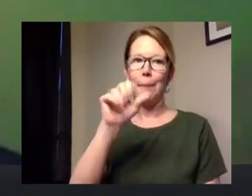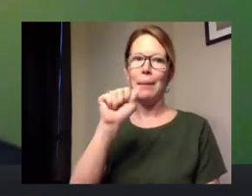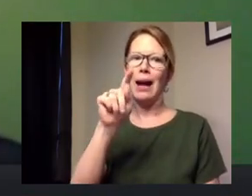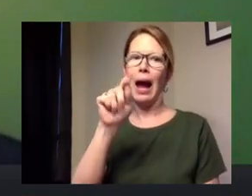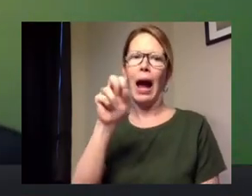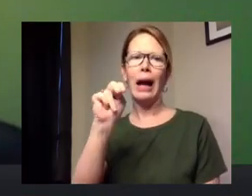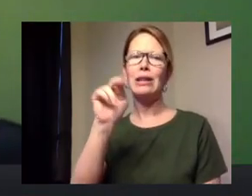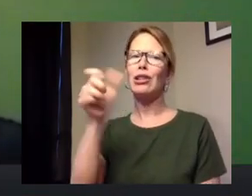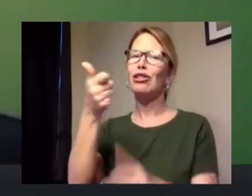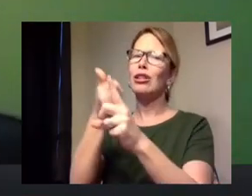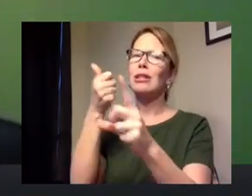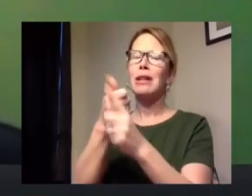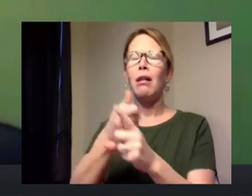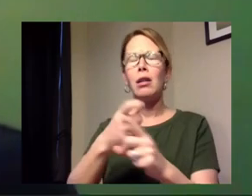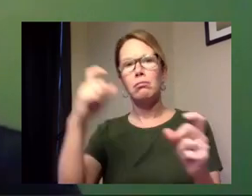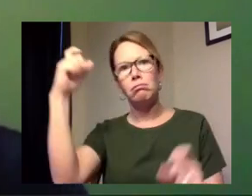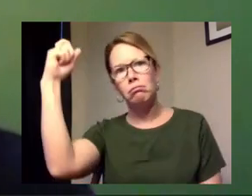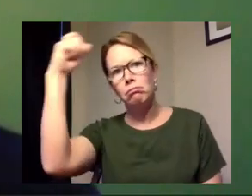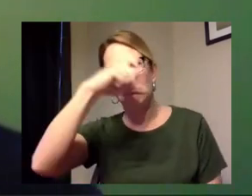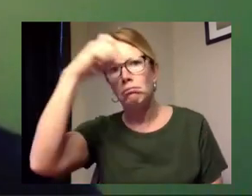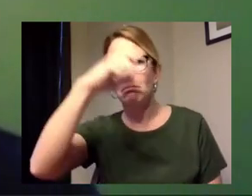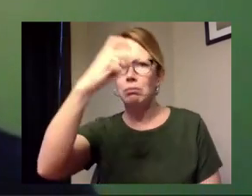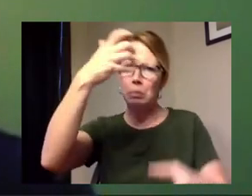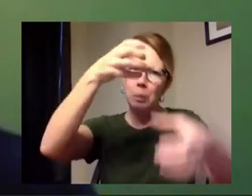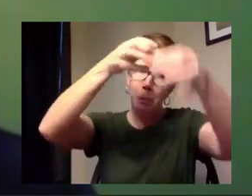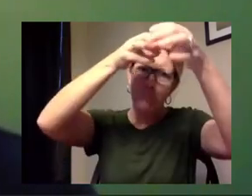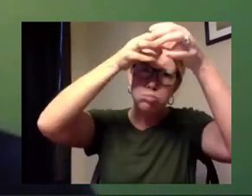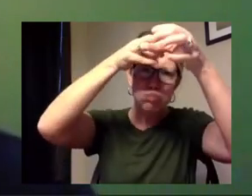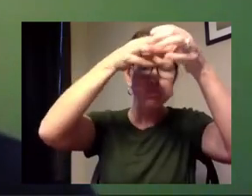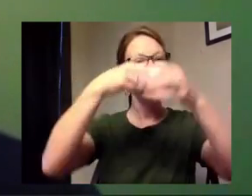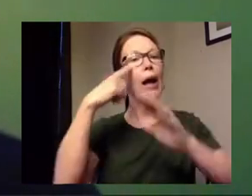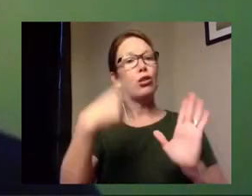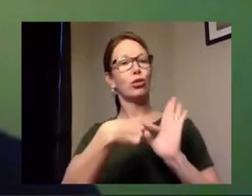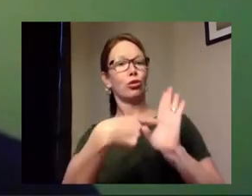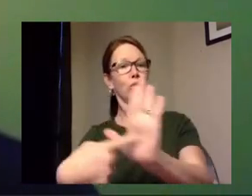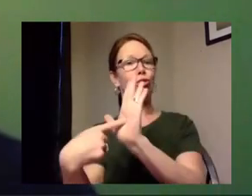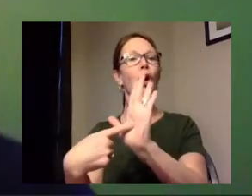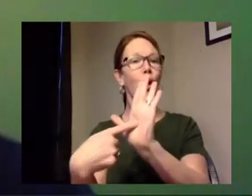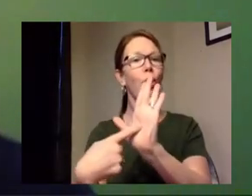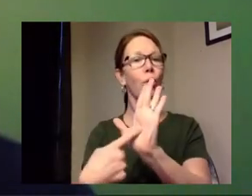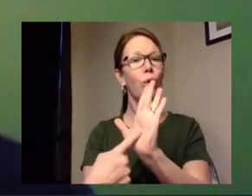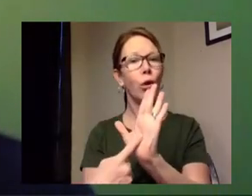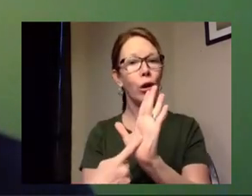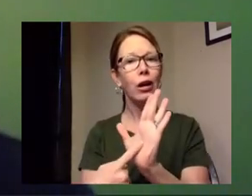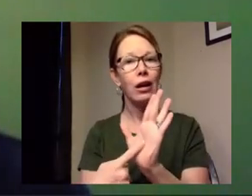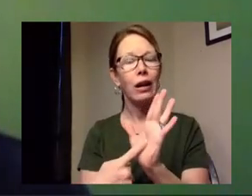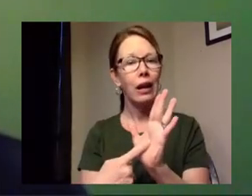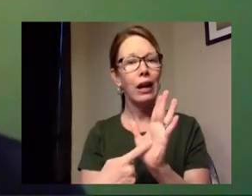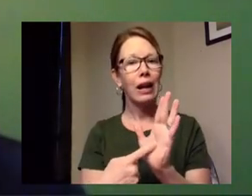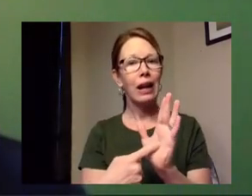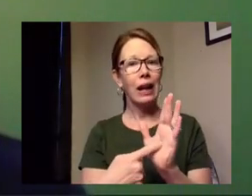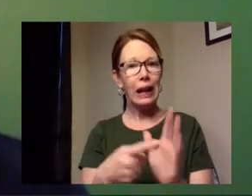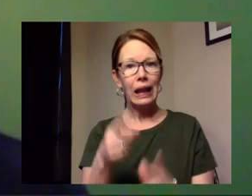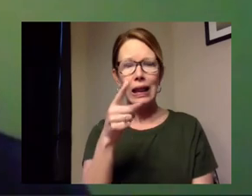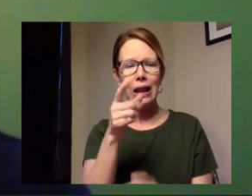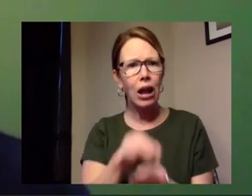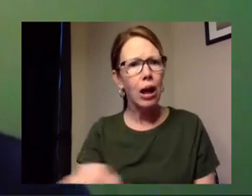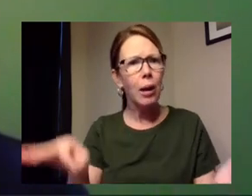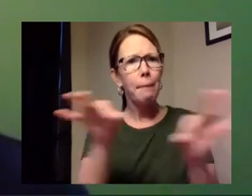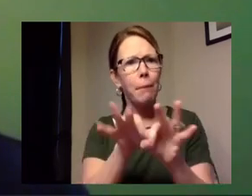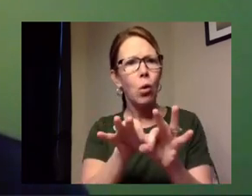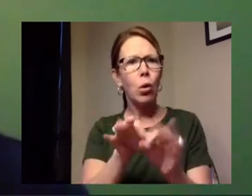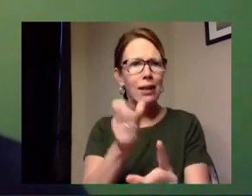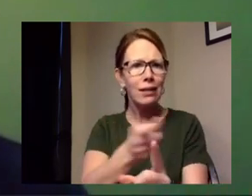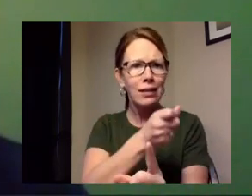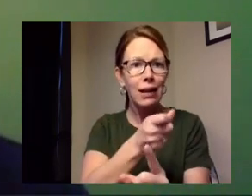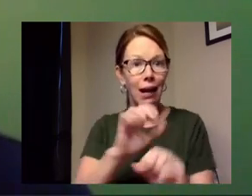and science-based has shared this helpful visual that demonstrates the important and amazing impact that our actions